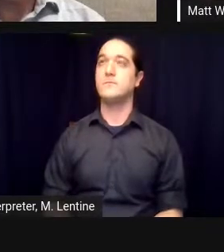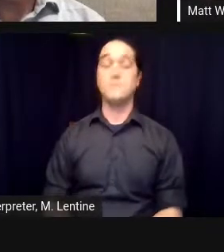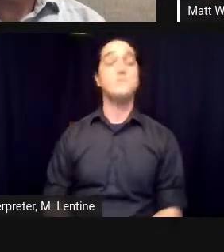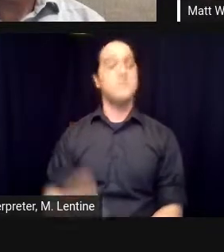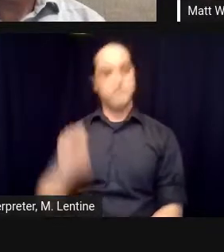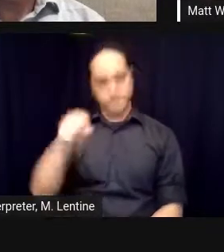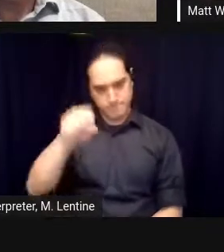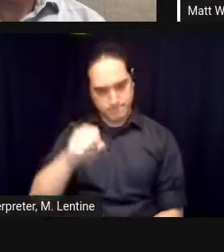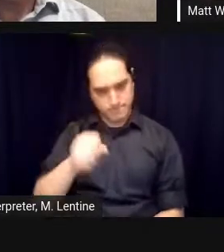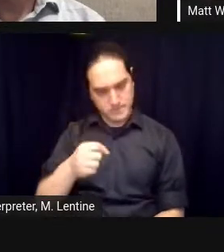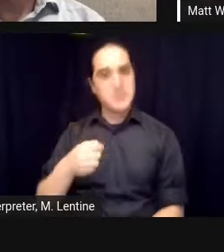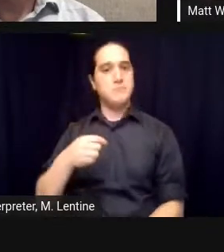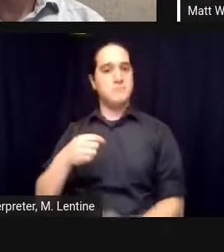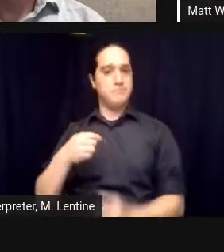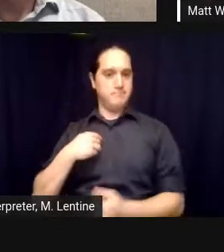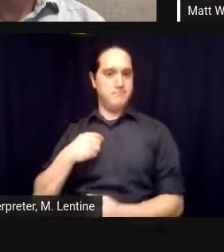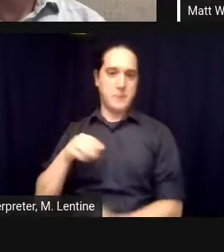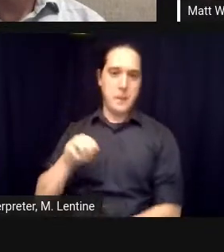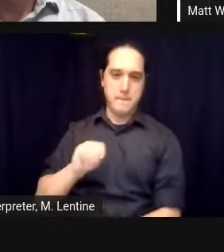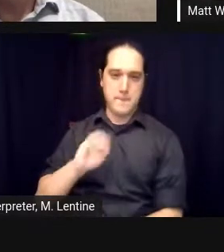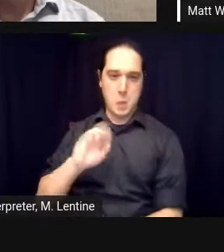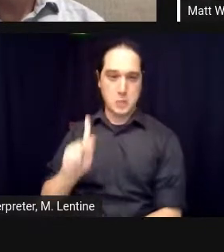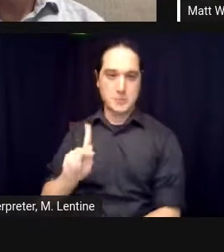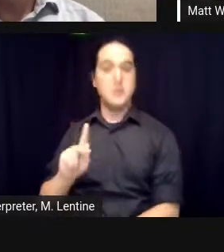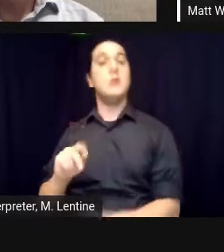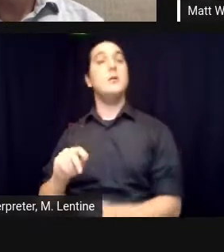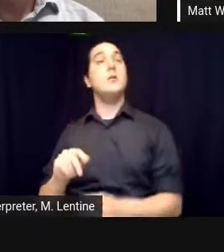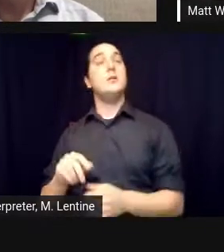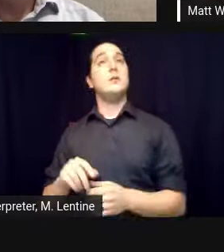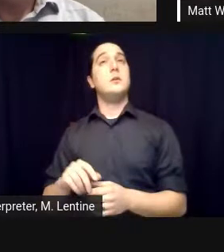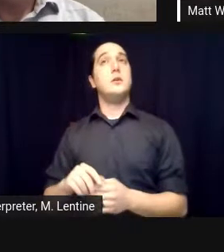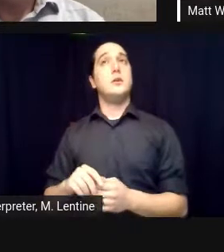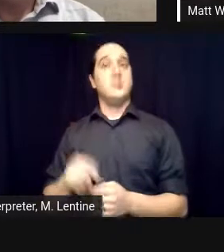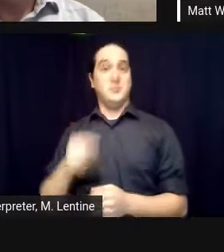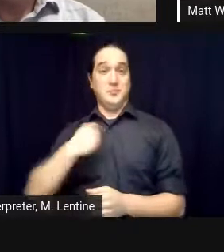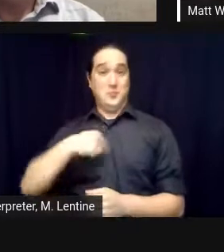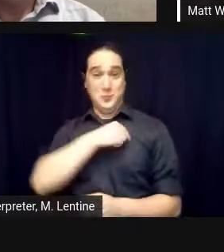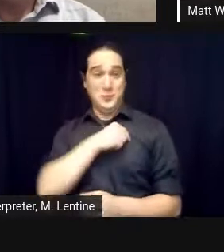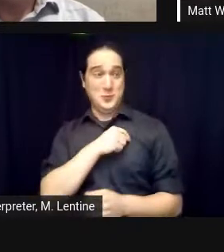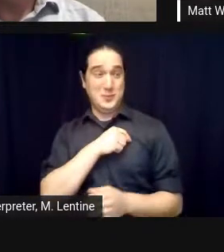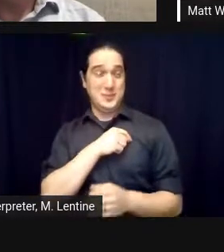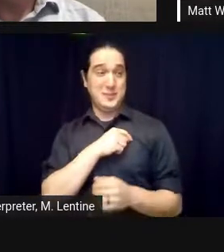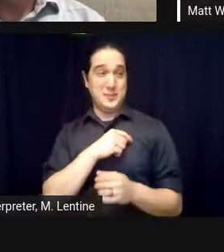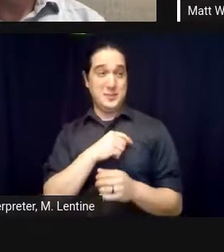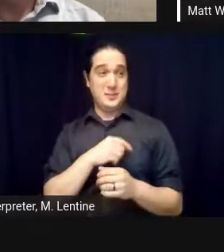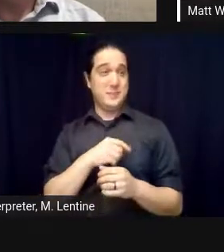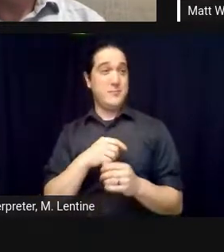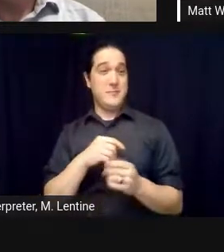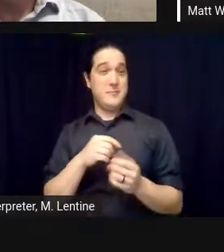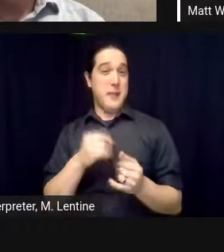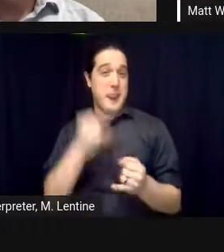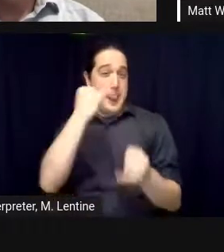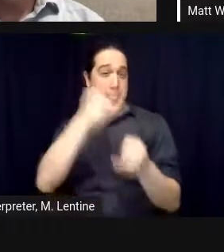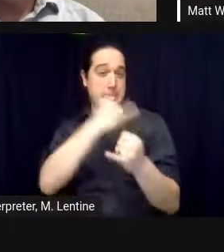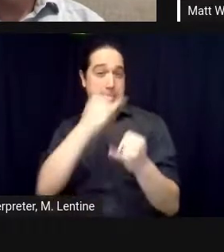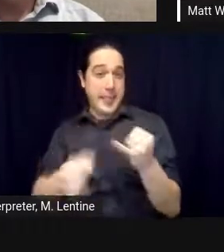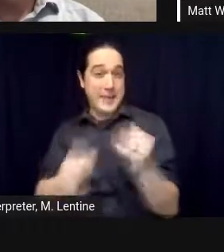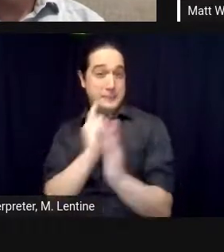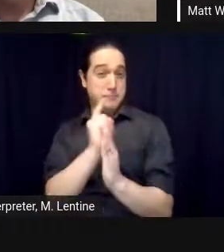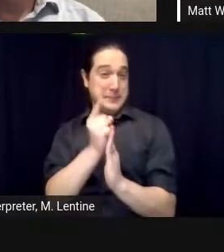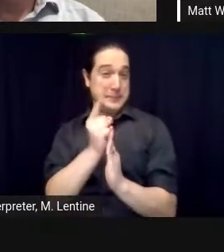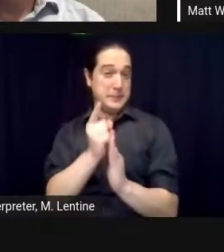you know if you're not in that world and you suddenly get told well you've got to go into uh interviews